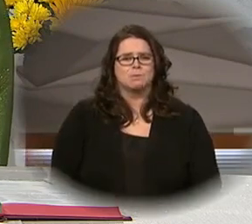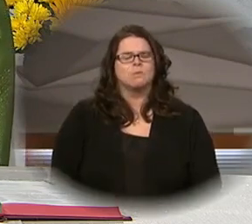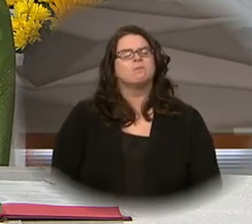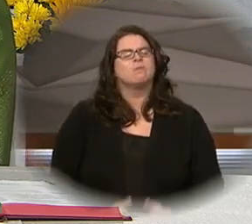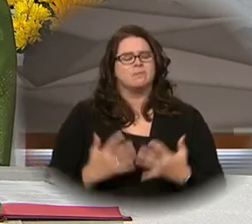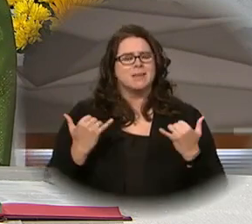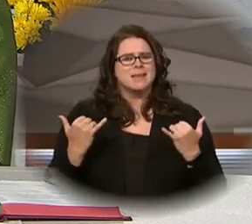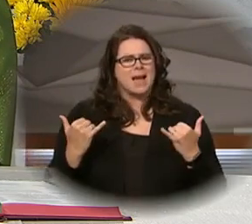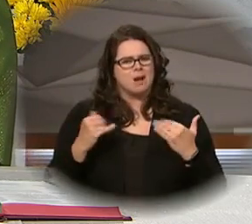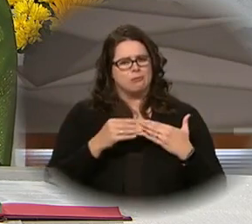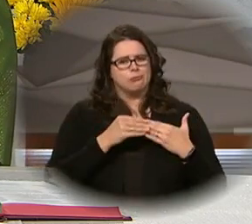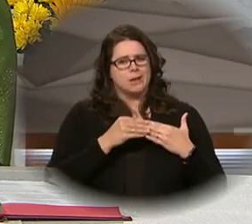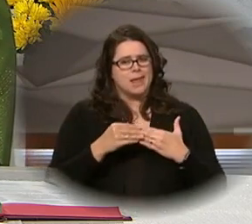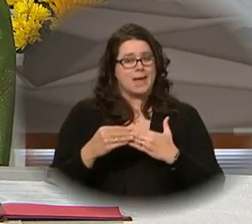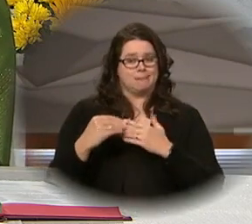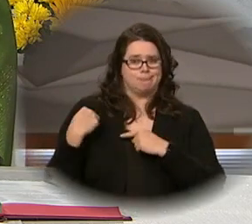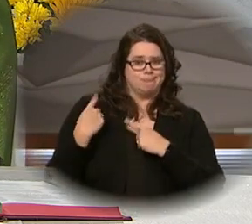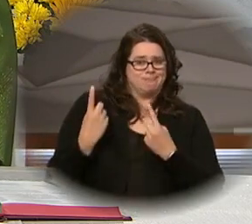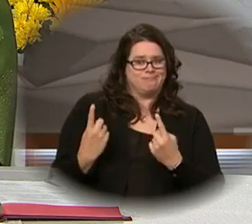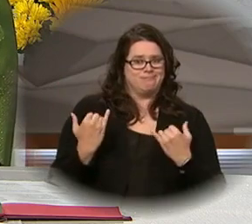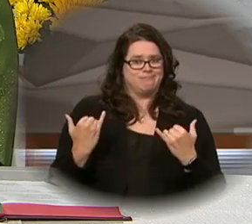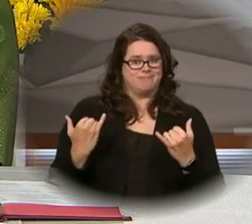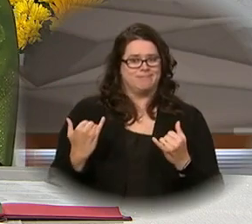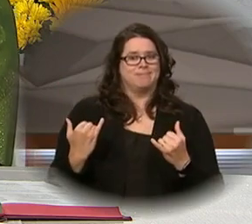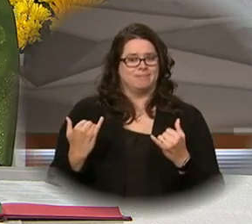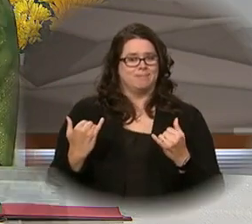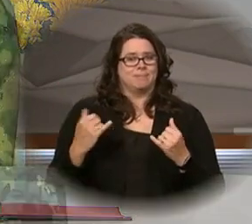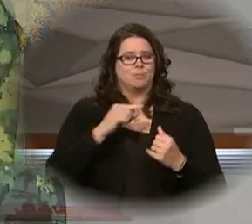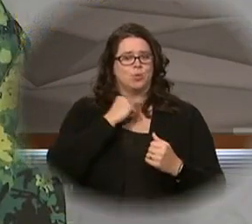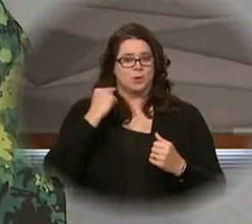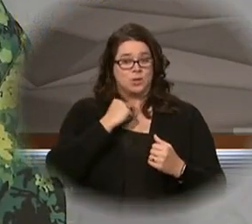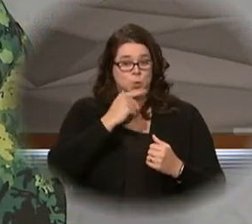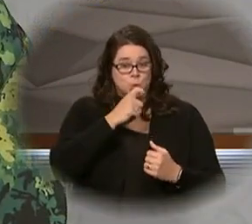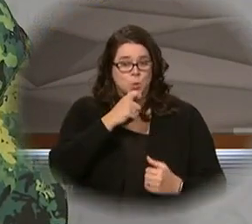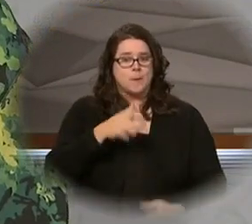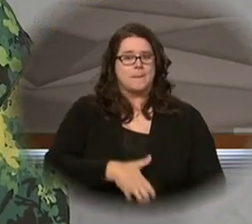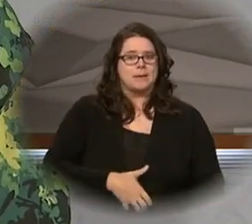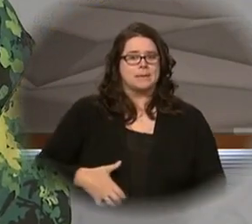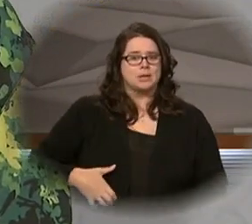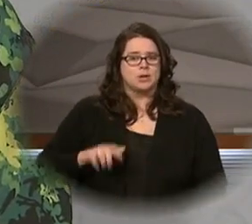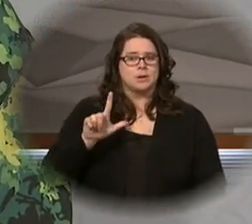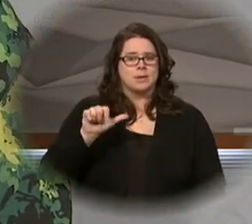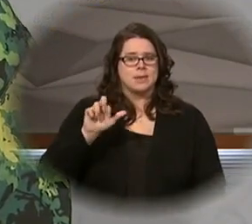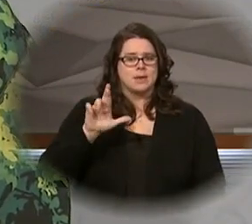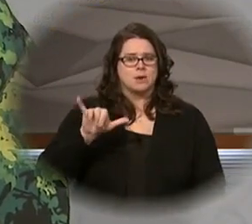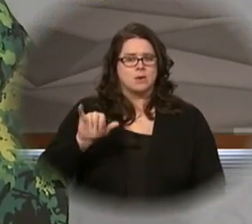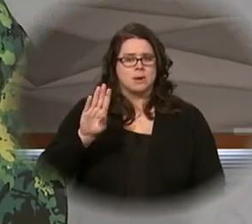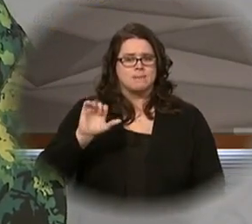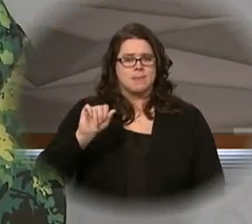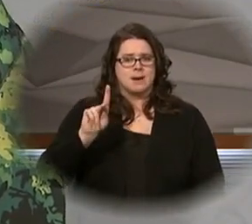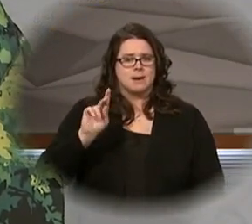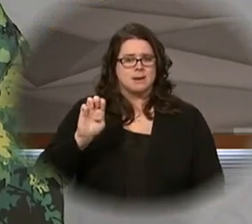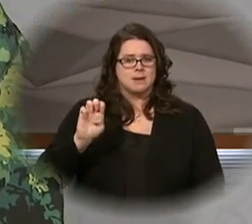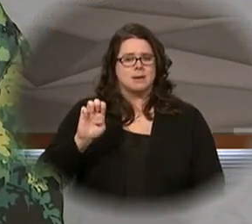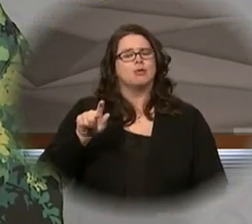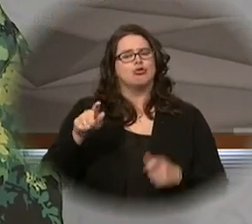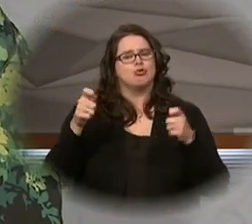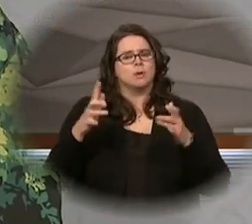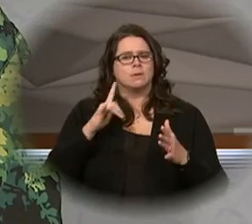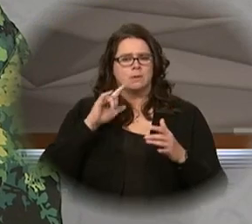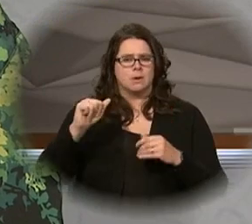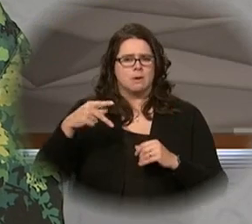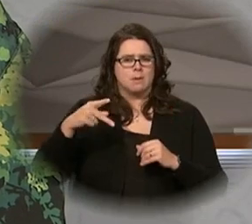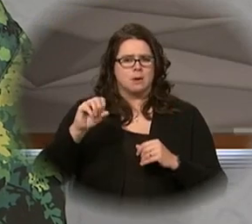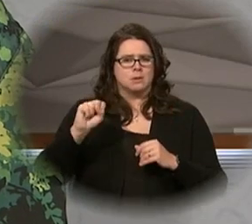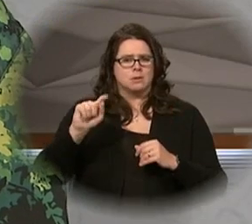We are led in worship this morning by our presider, Monsignor Larry Bakke, the Director of Apostolate for Persons